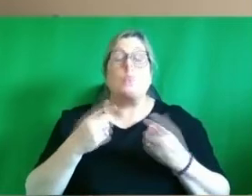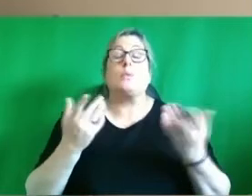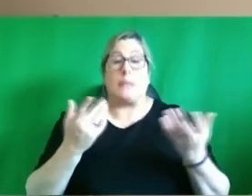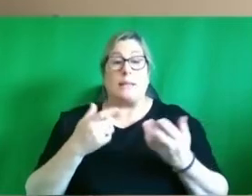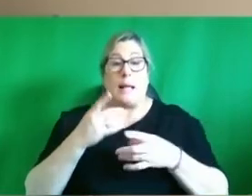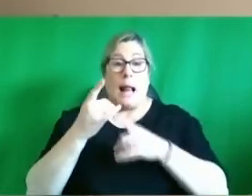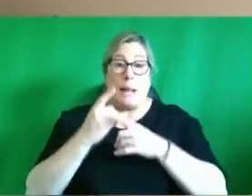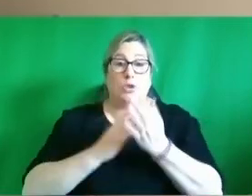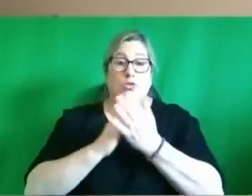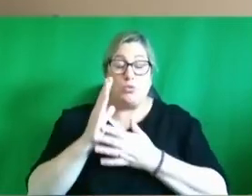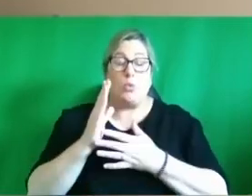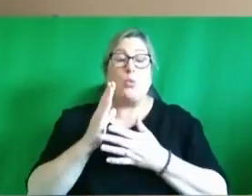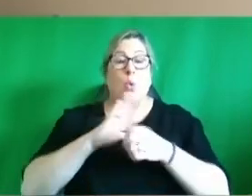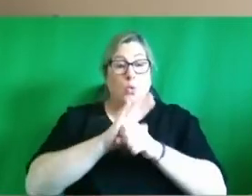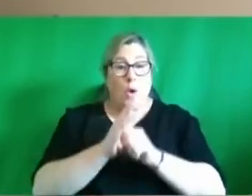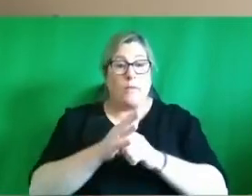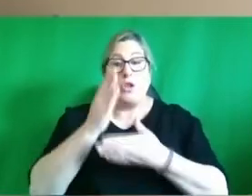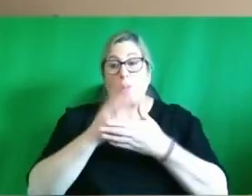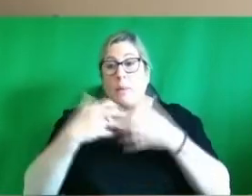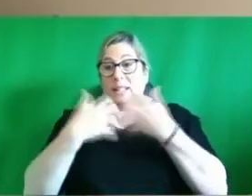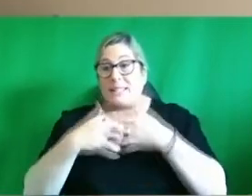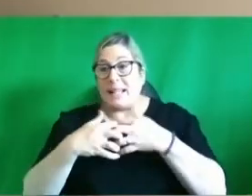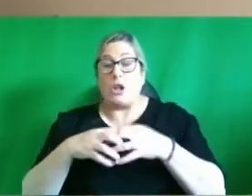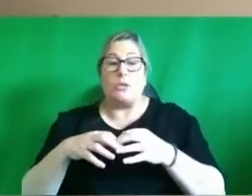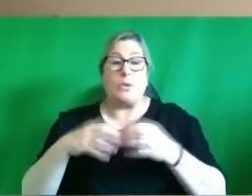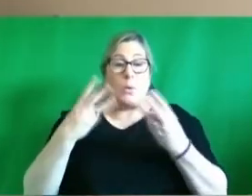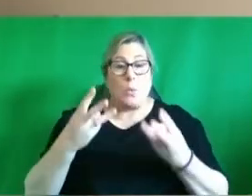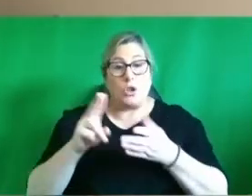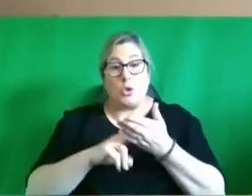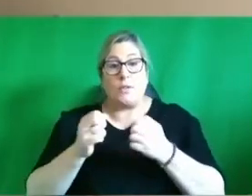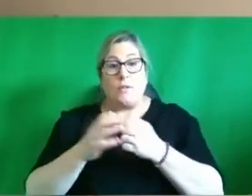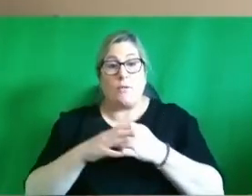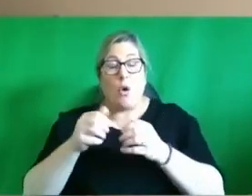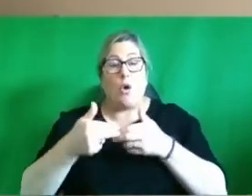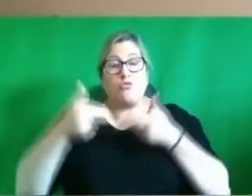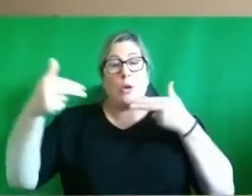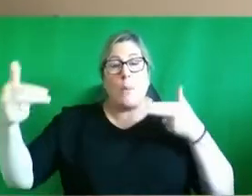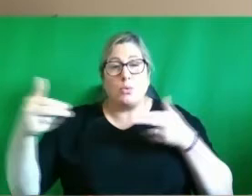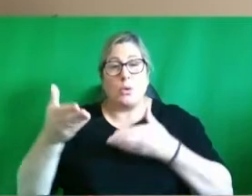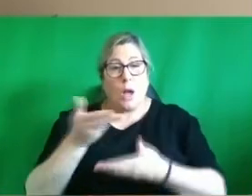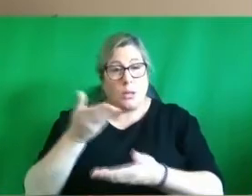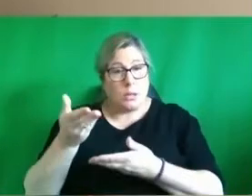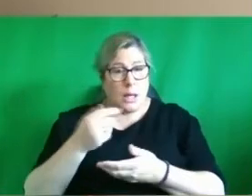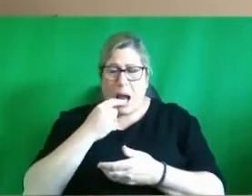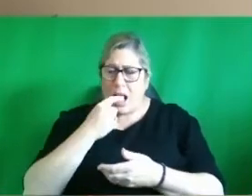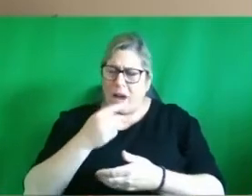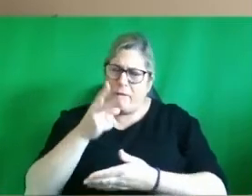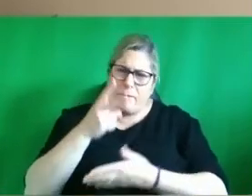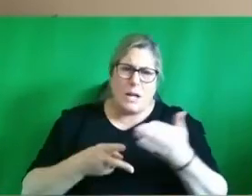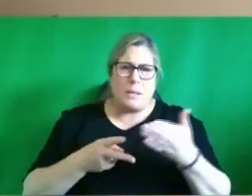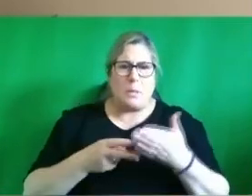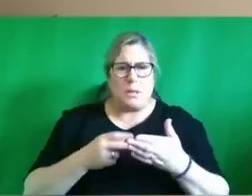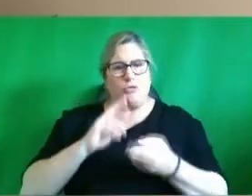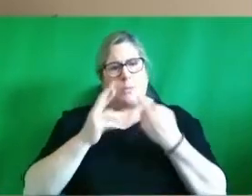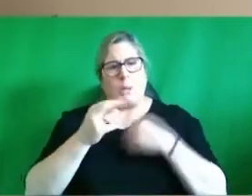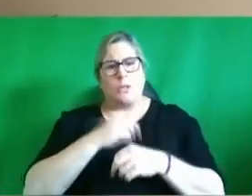covid some of the technologies that we were looking to use for remote consultations proved invaluable in the response to the pandemic i would say